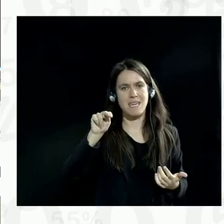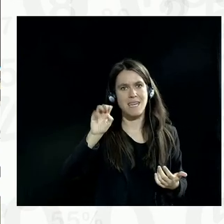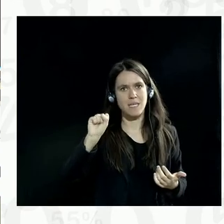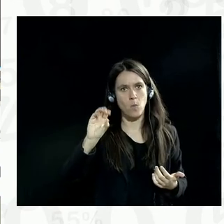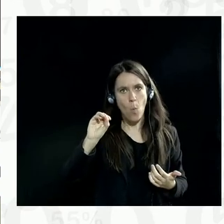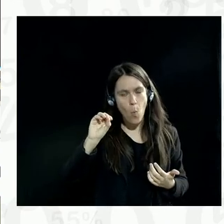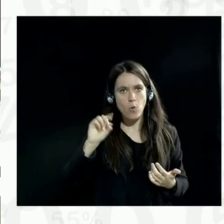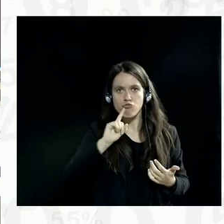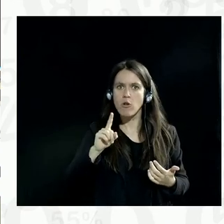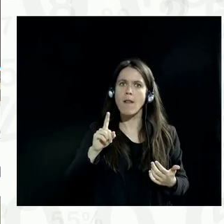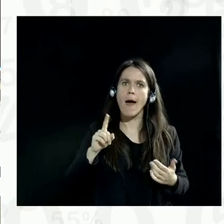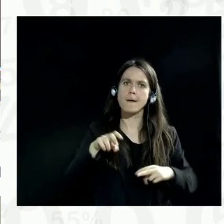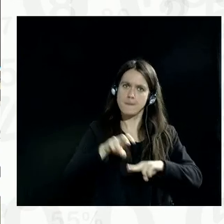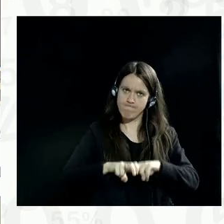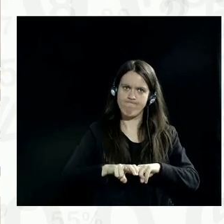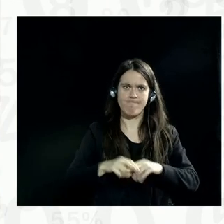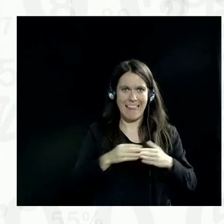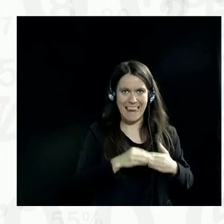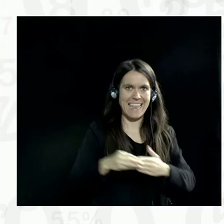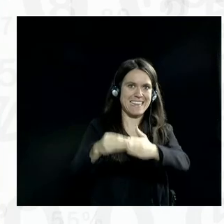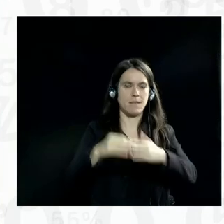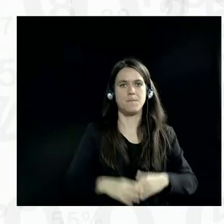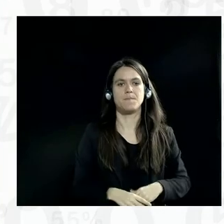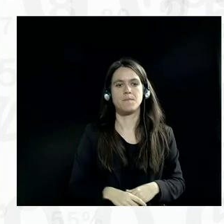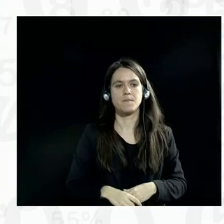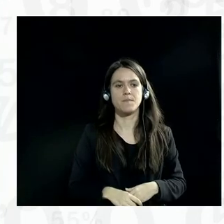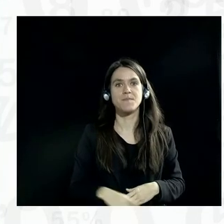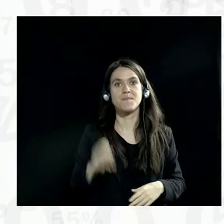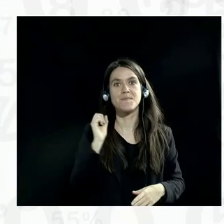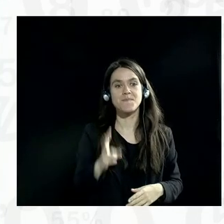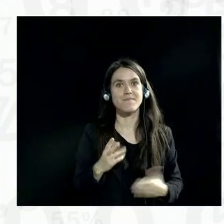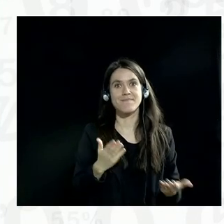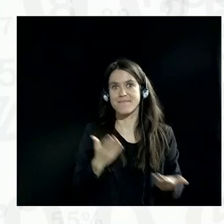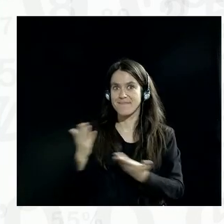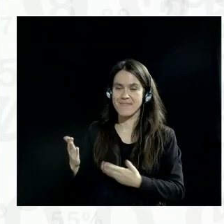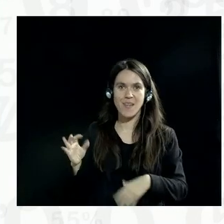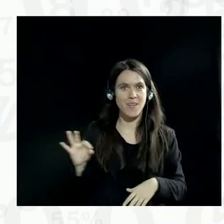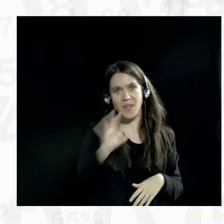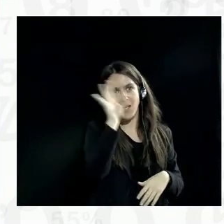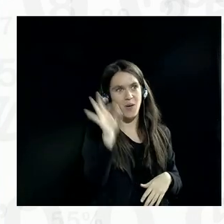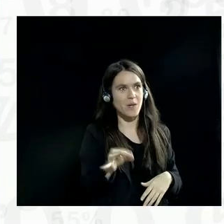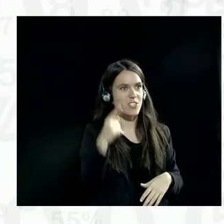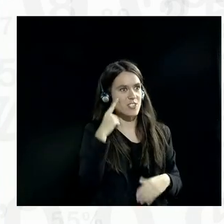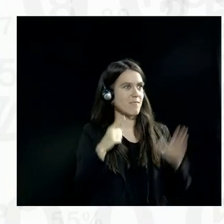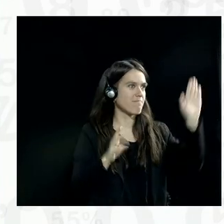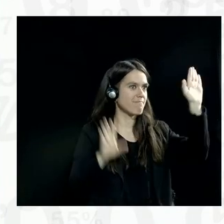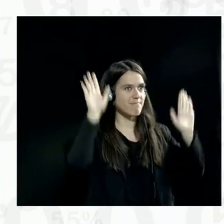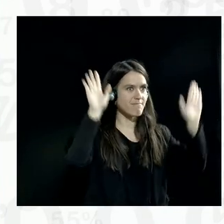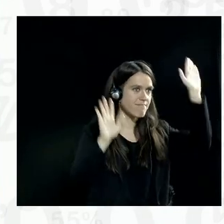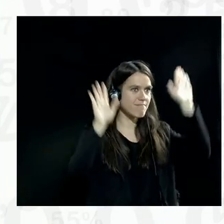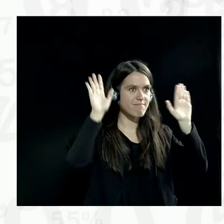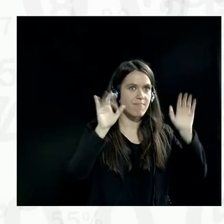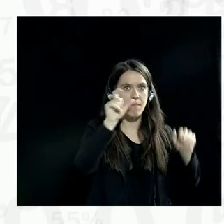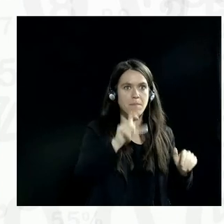driver's seat. Thank you so much. Thank you, Pam. I want to come back to the question as well so that we have a little time to ask more. Anirot,